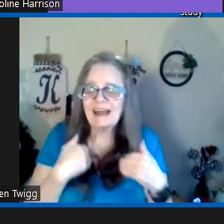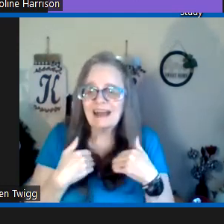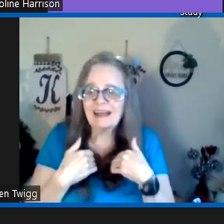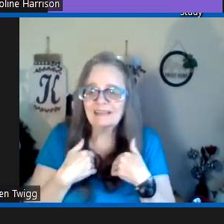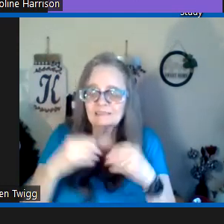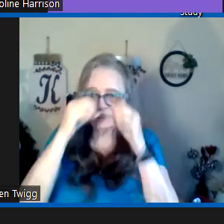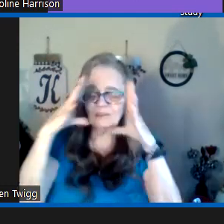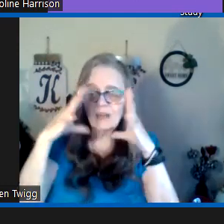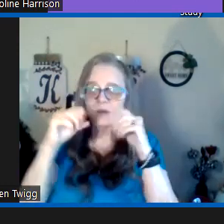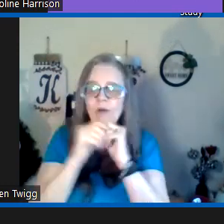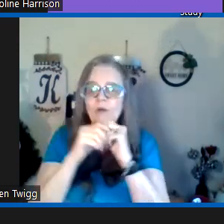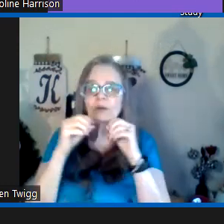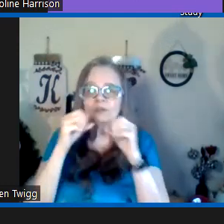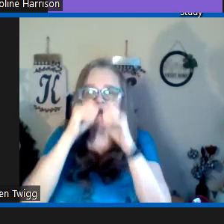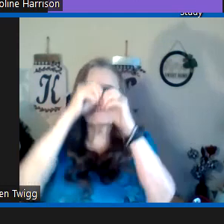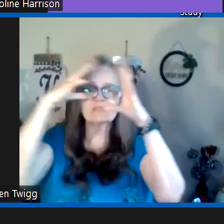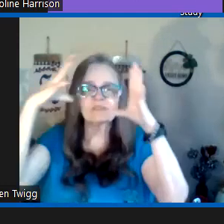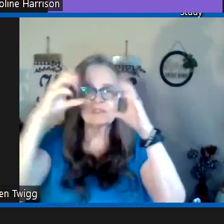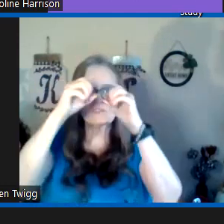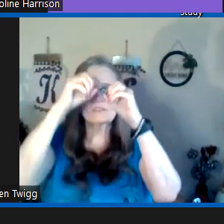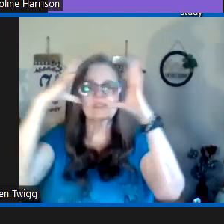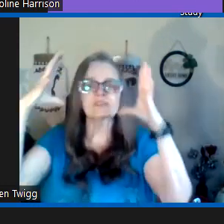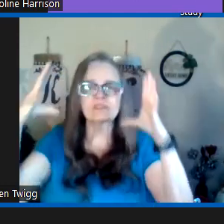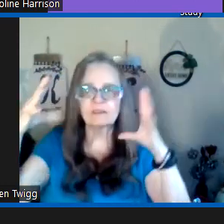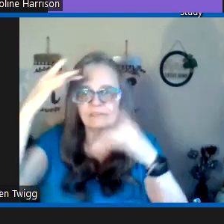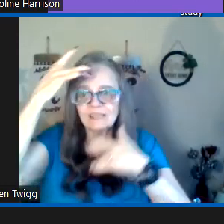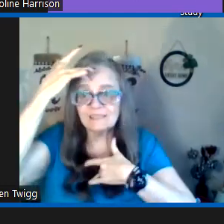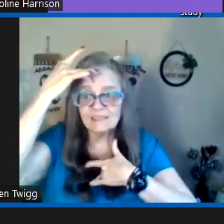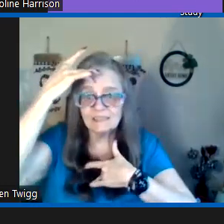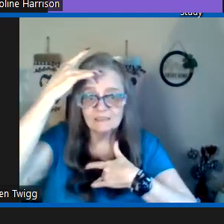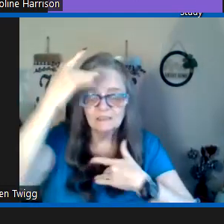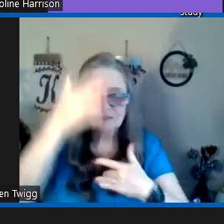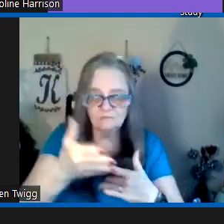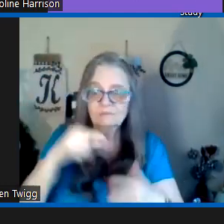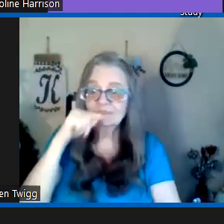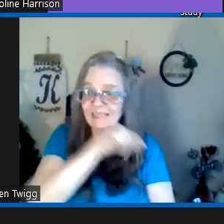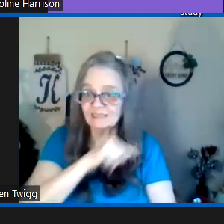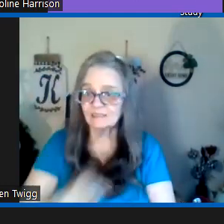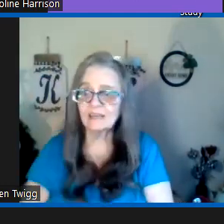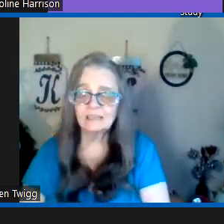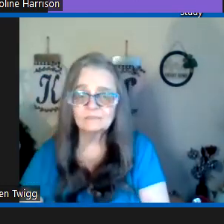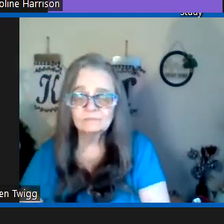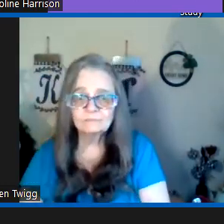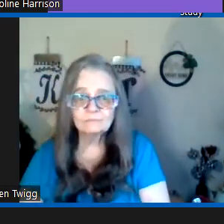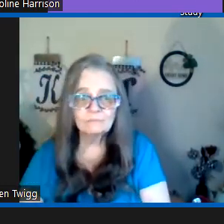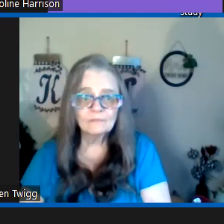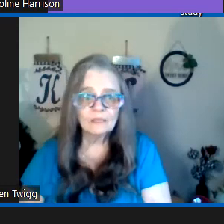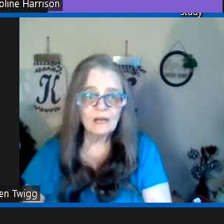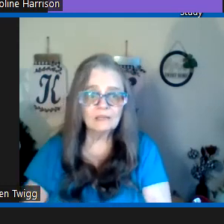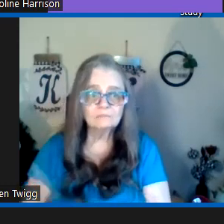it i you know or or you have this vision you see yourself as sick that's a lie